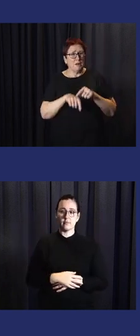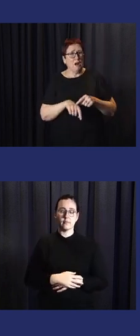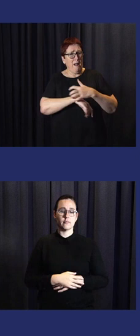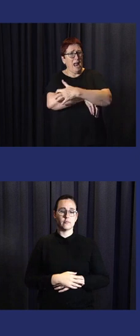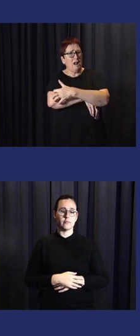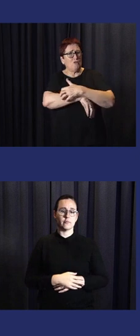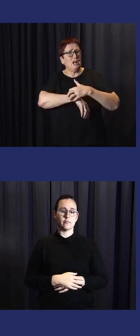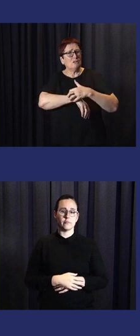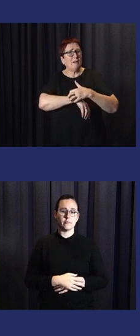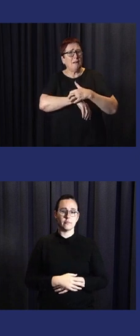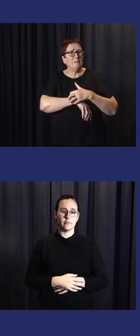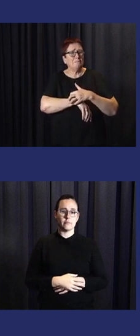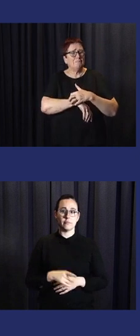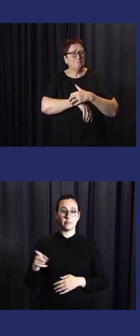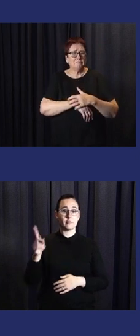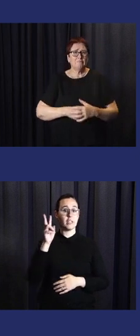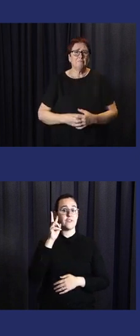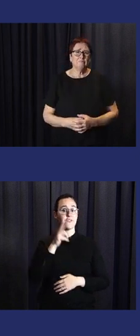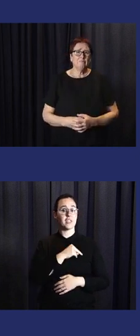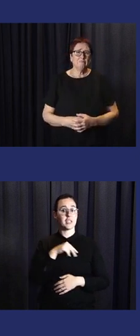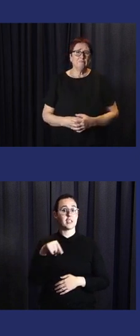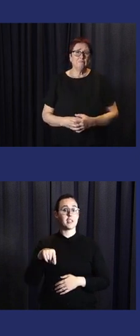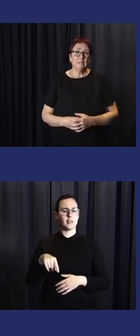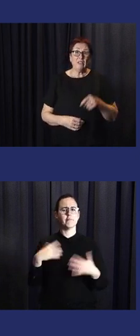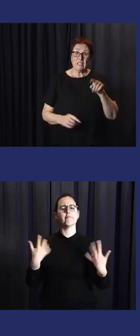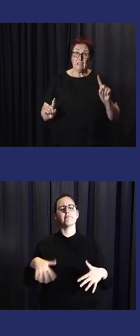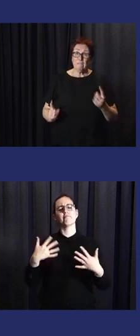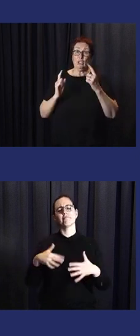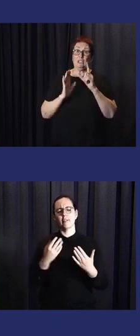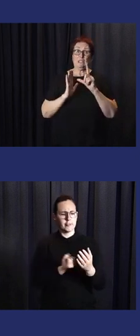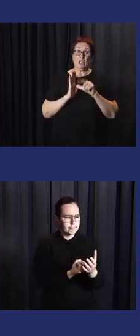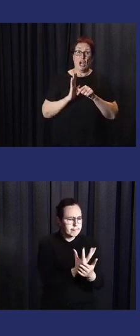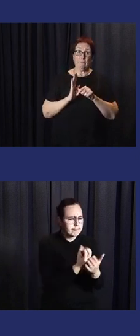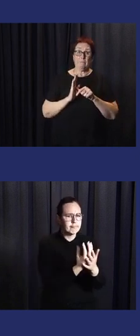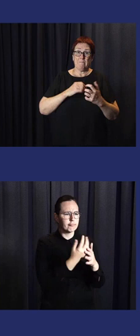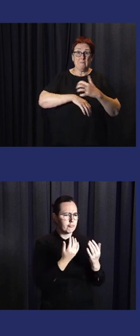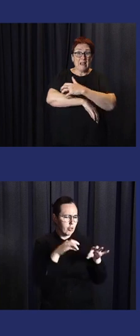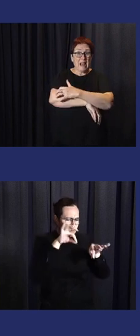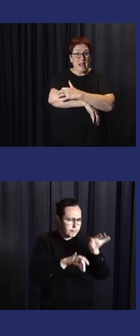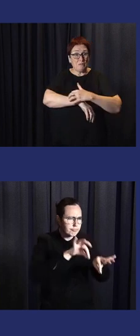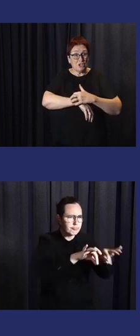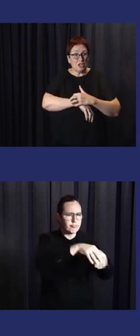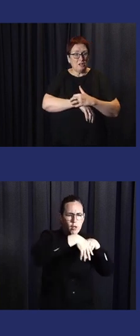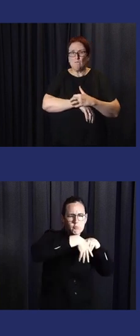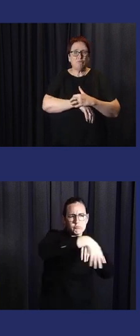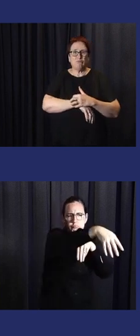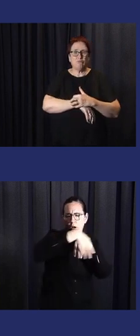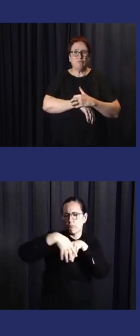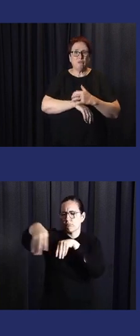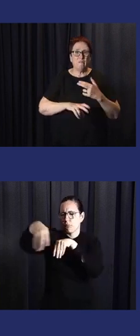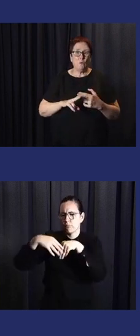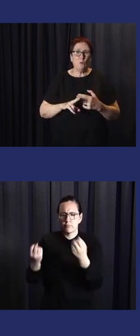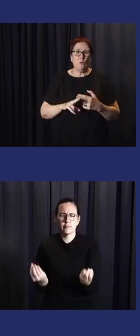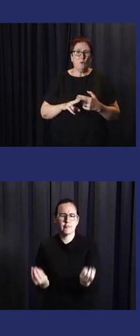this is the first time Vietnam is an agricultural production country. So